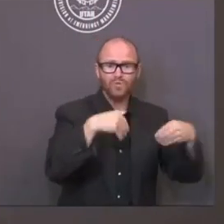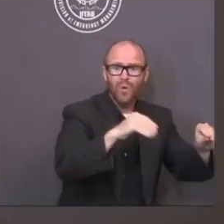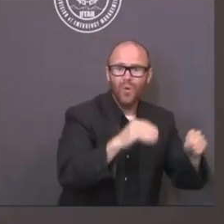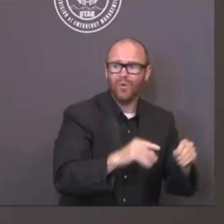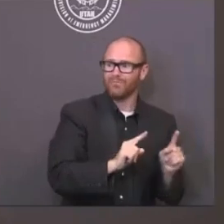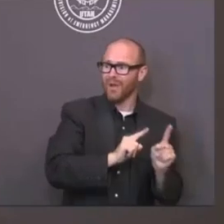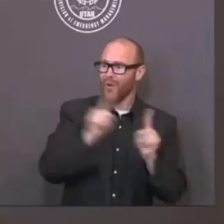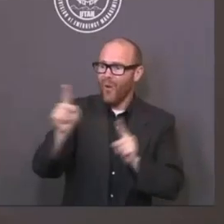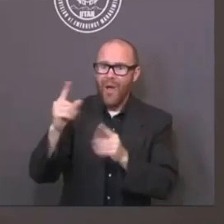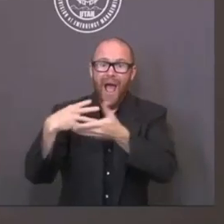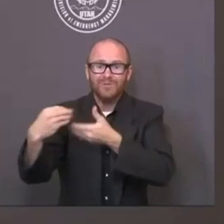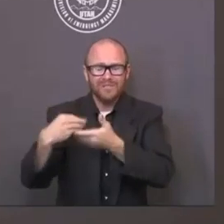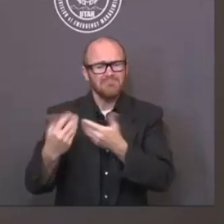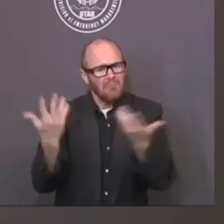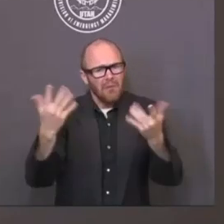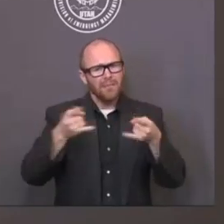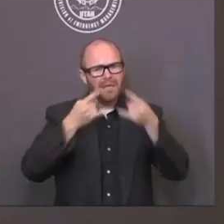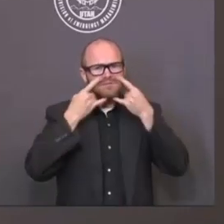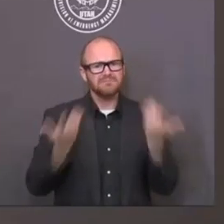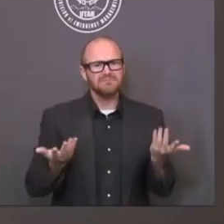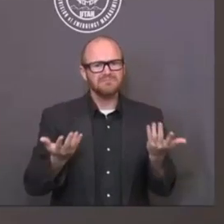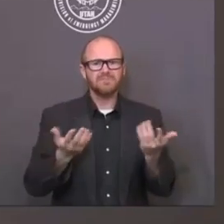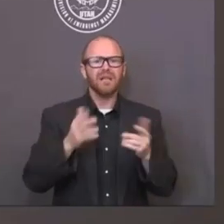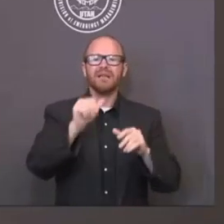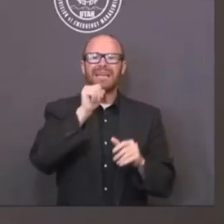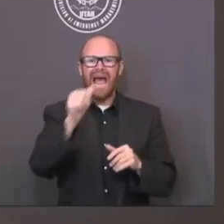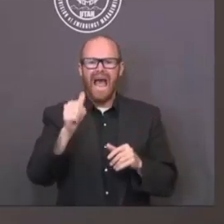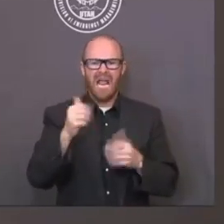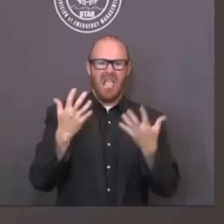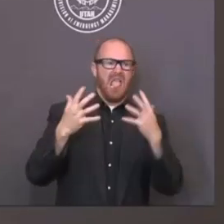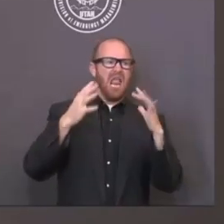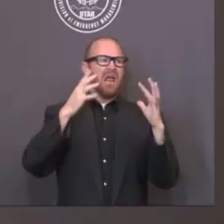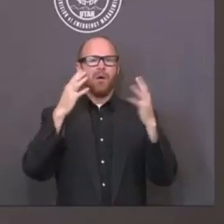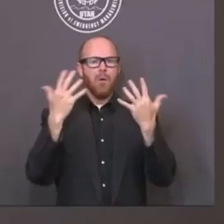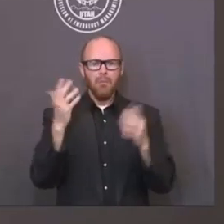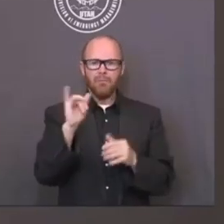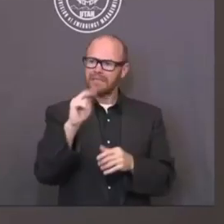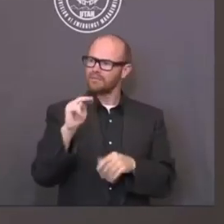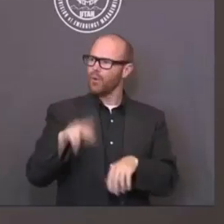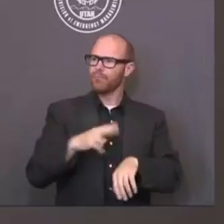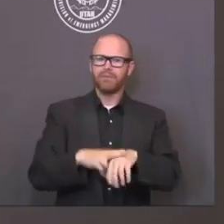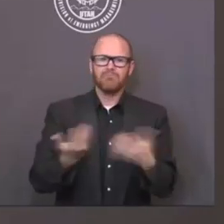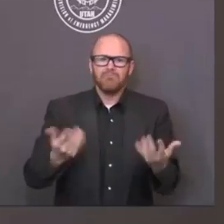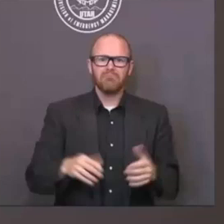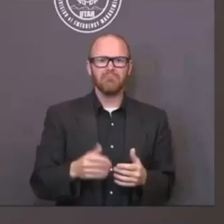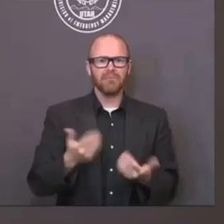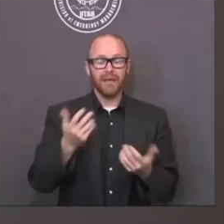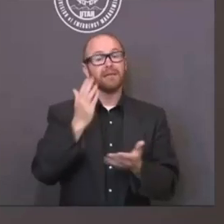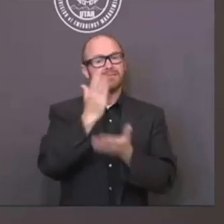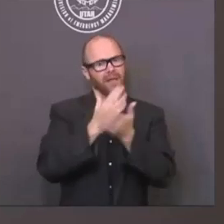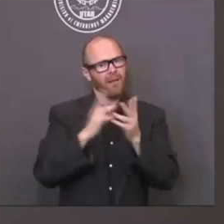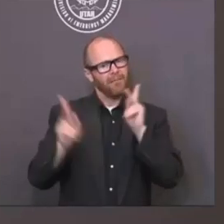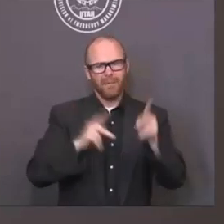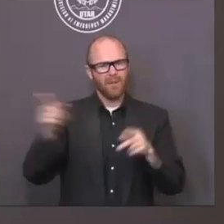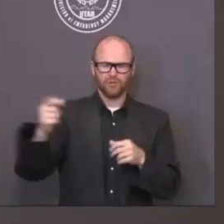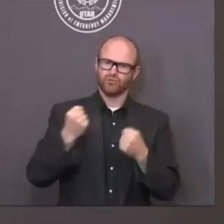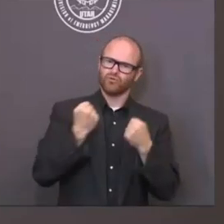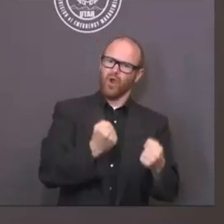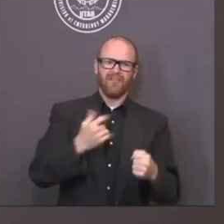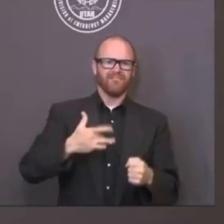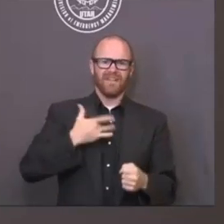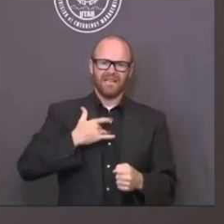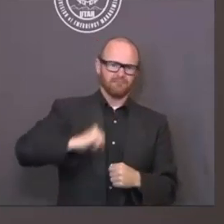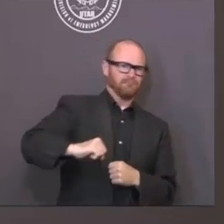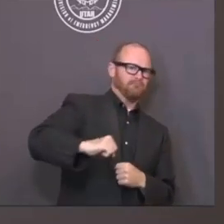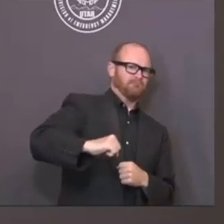say, you know what, we've made some mistakes here. That's probably allowed people to not wear the mask and take it